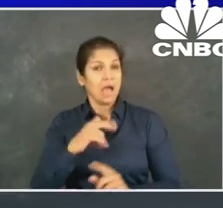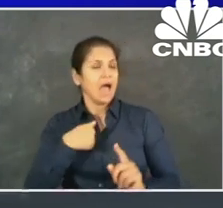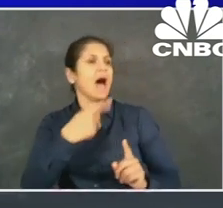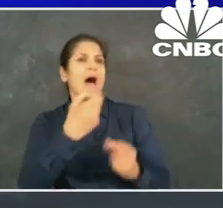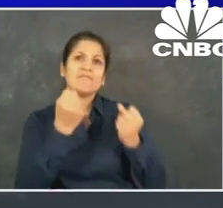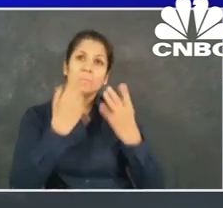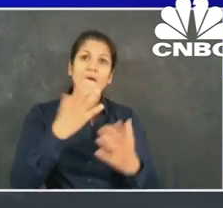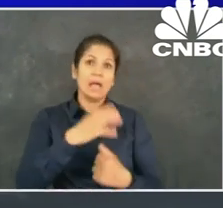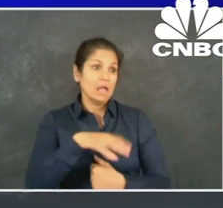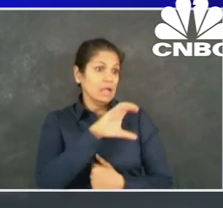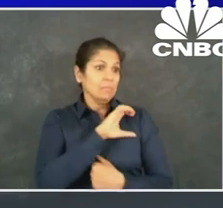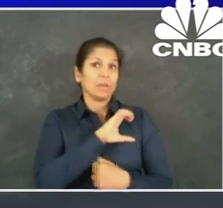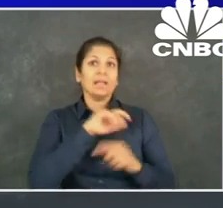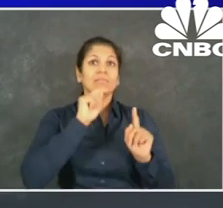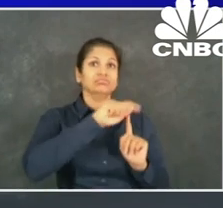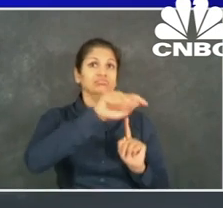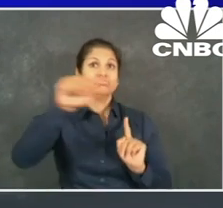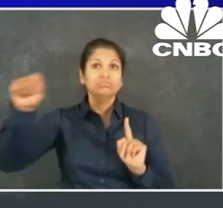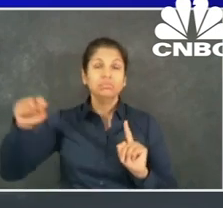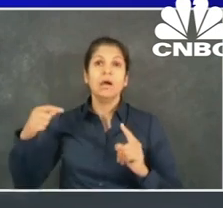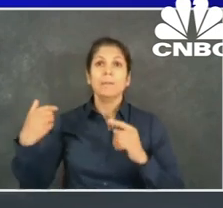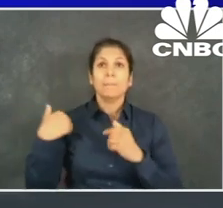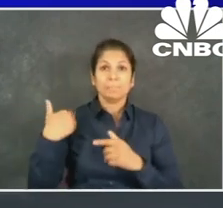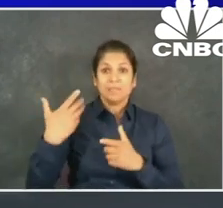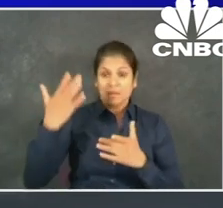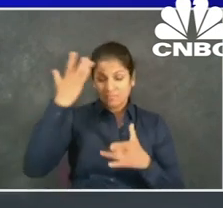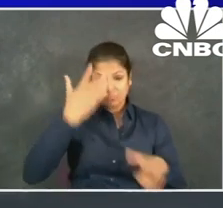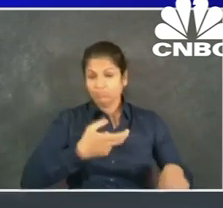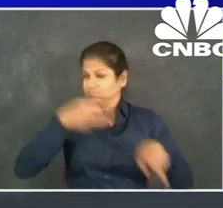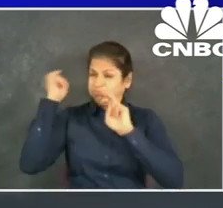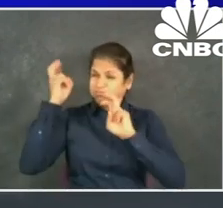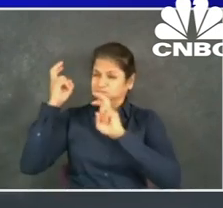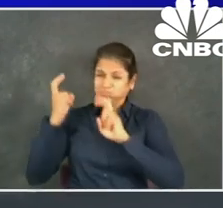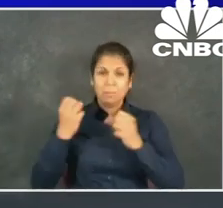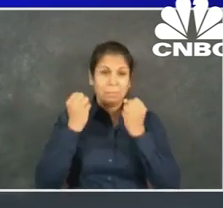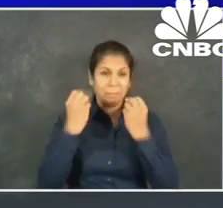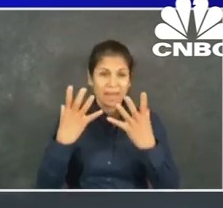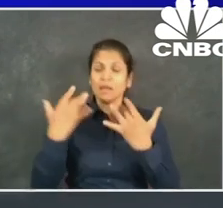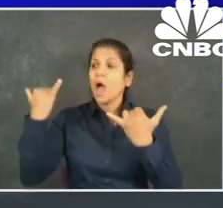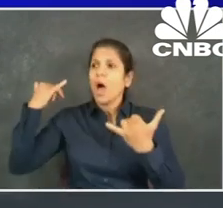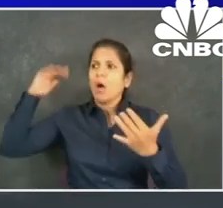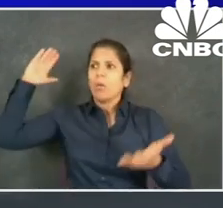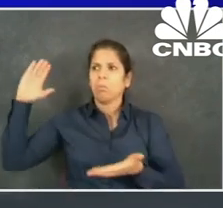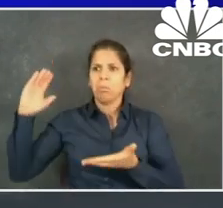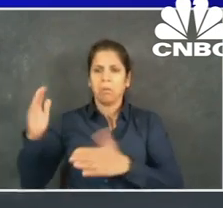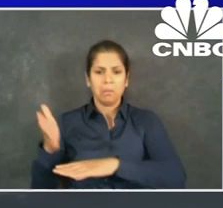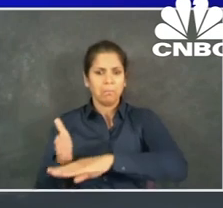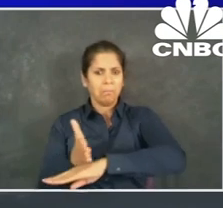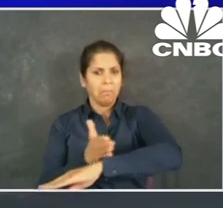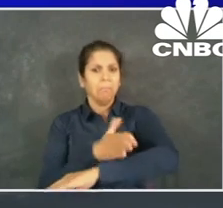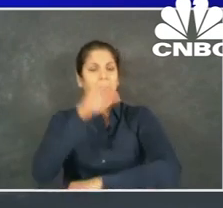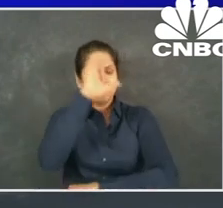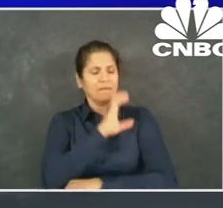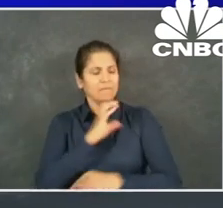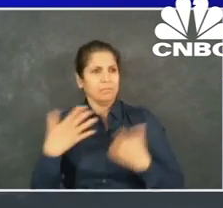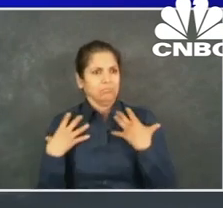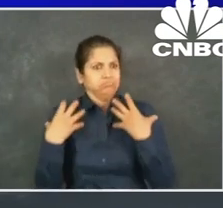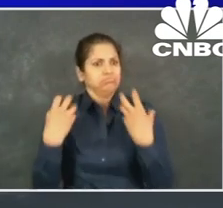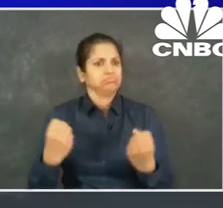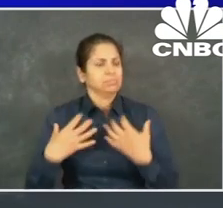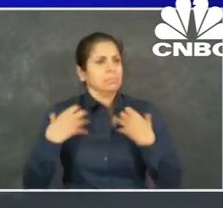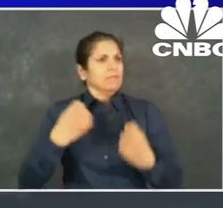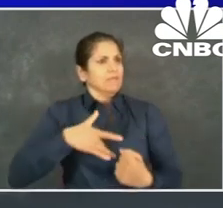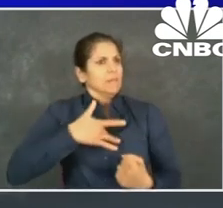farther and farther across the city and better and better. So with the City Council, we agreed that we would